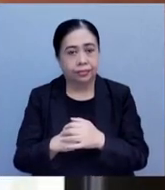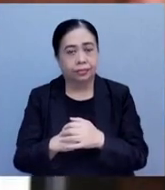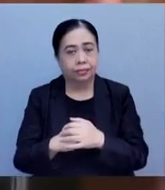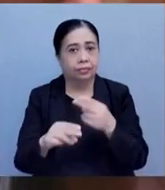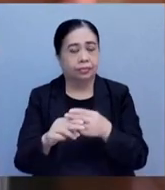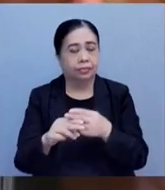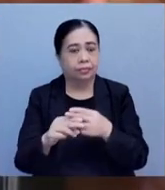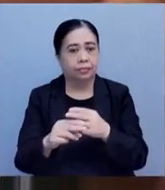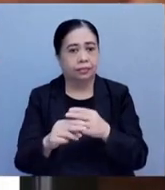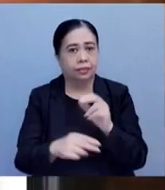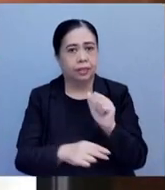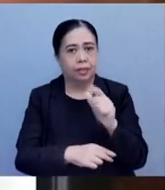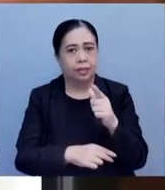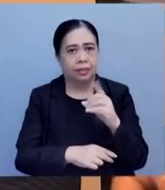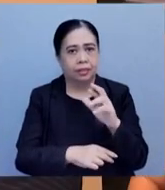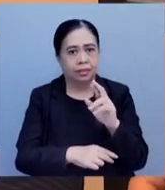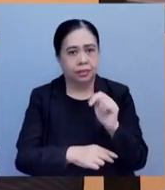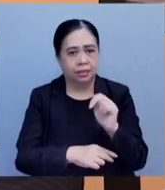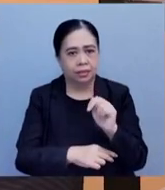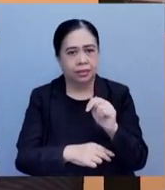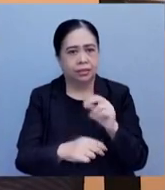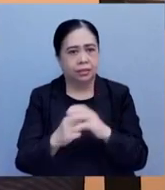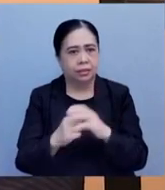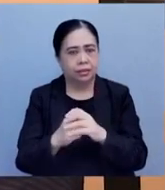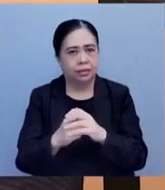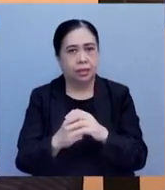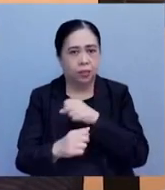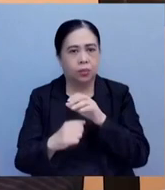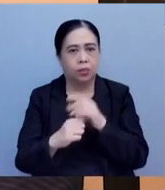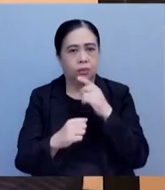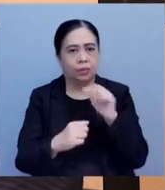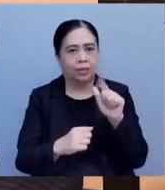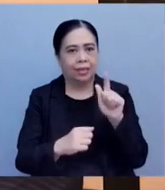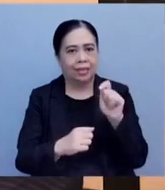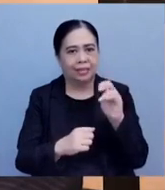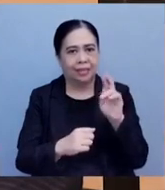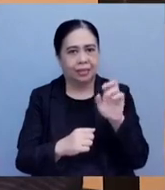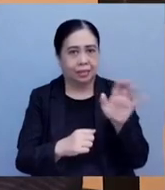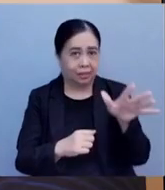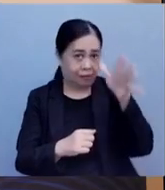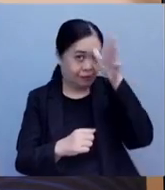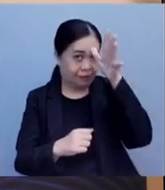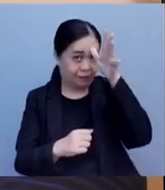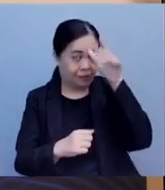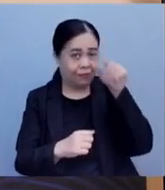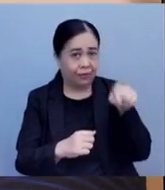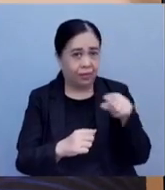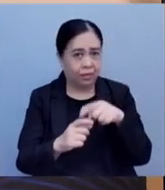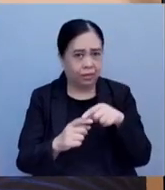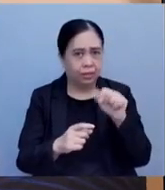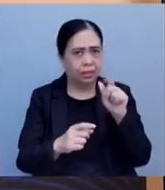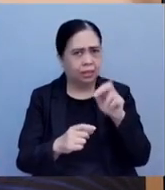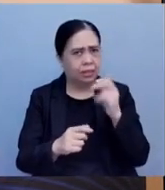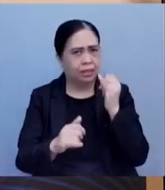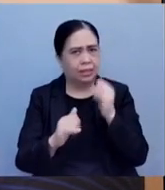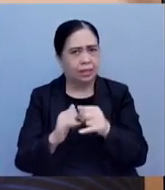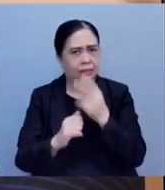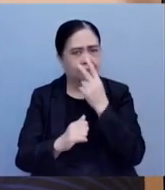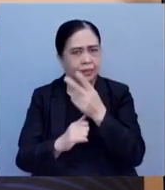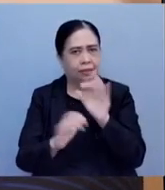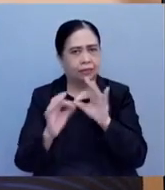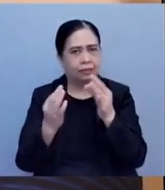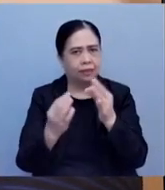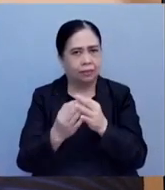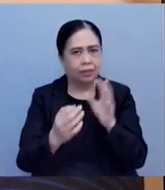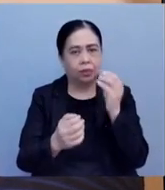Liri Pravante, 25 years old. According to Alexander Pravante, the father of the victim, Aldrin was last seen by his family in their